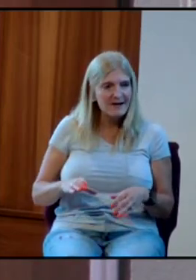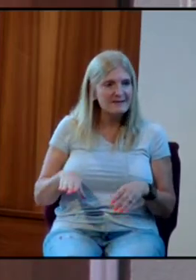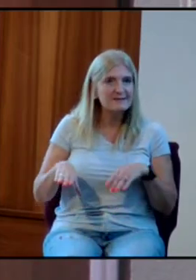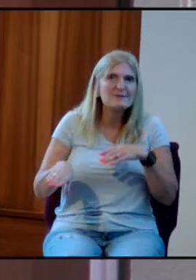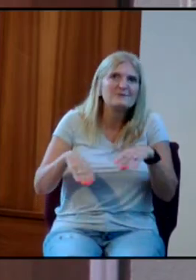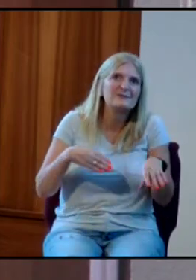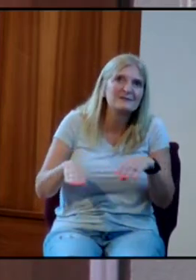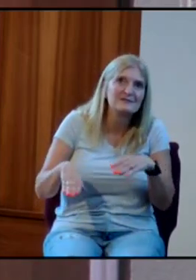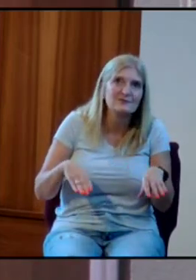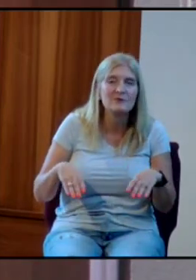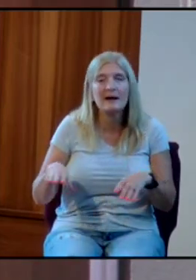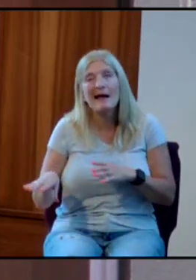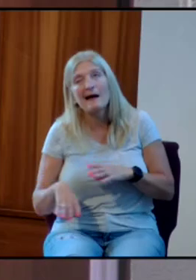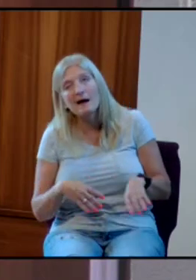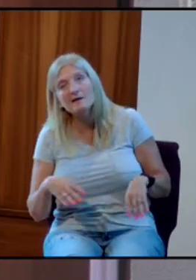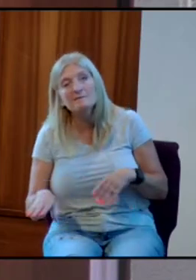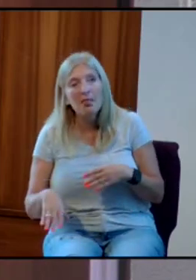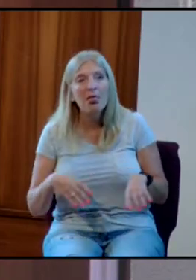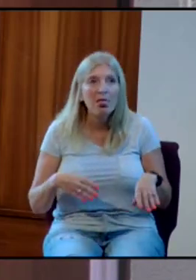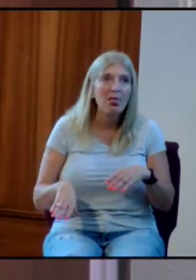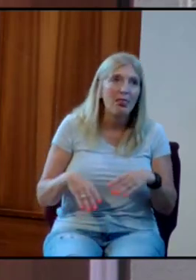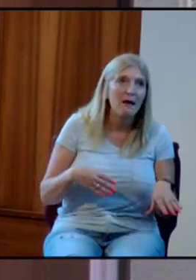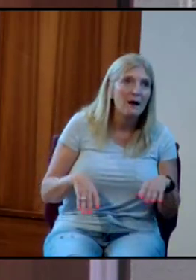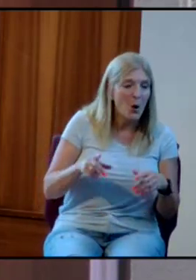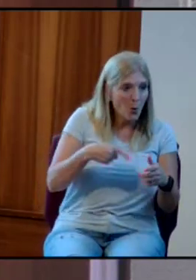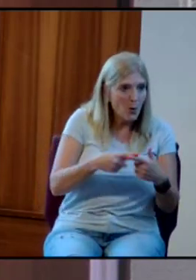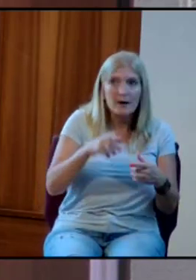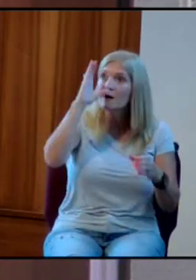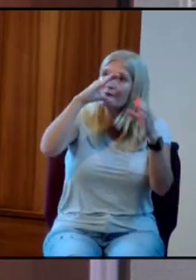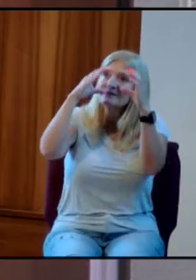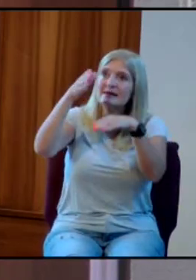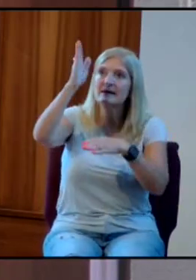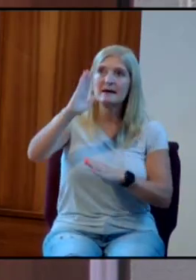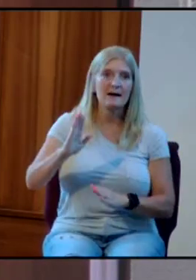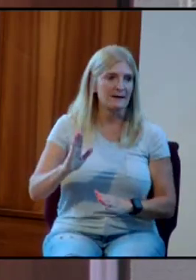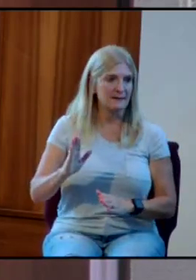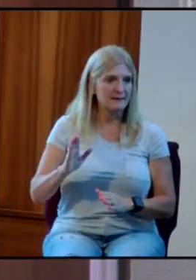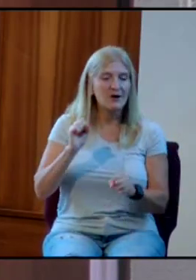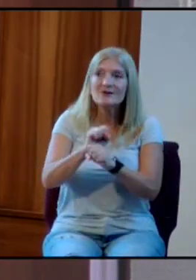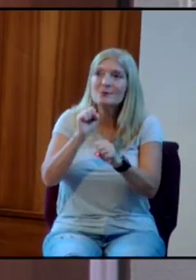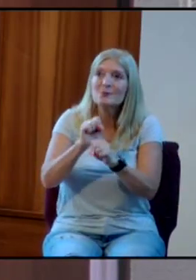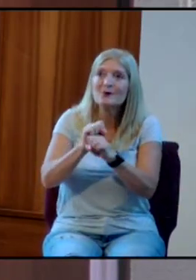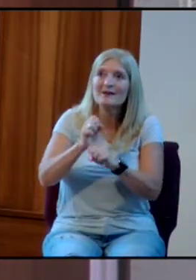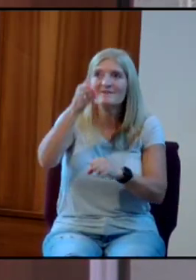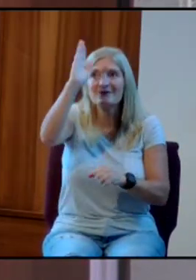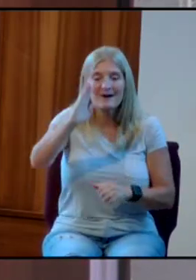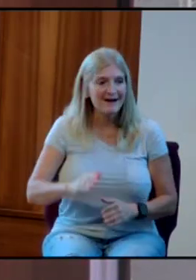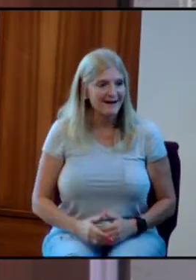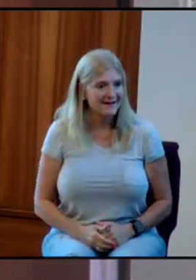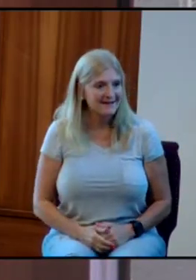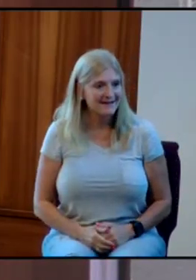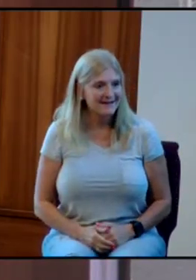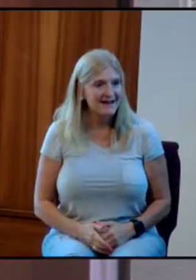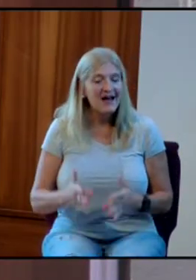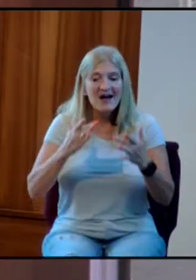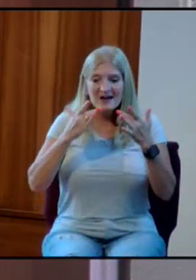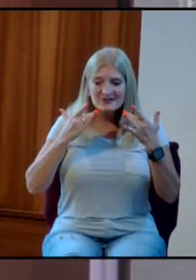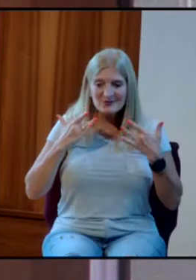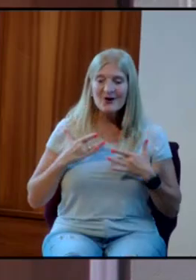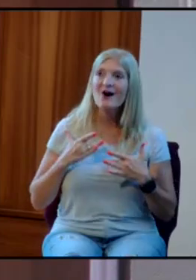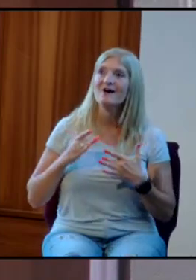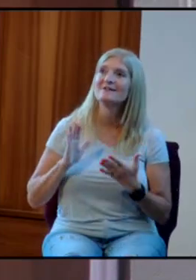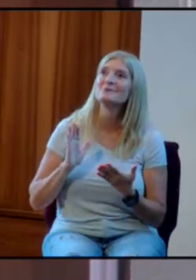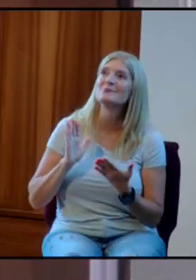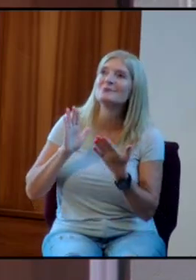do an act? Or in that act, are you seeking God? Is your heart reaching out and saying to him,